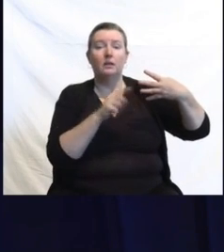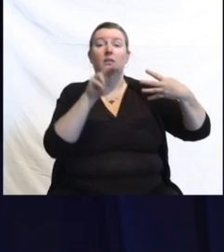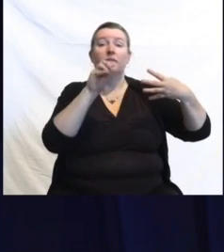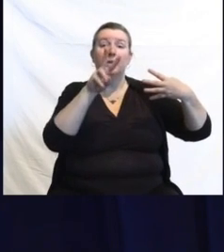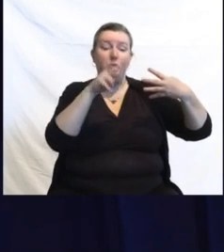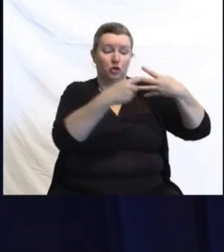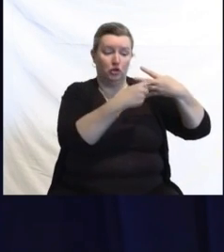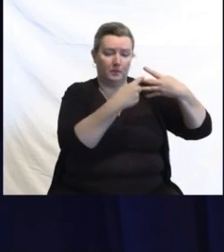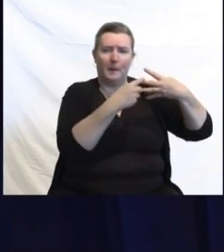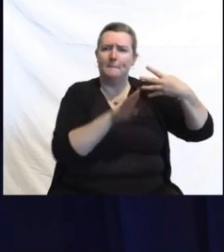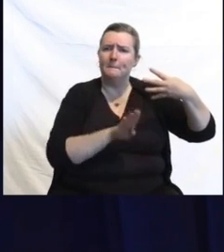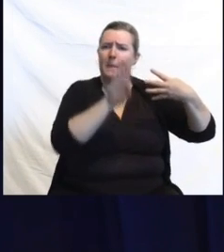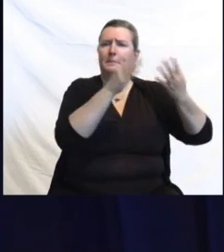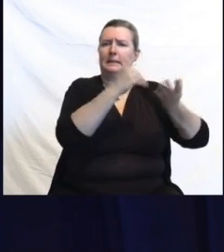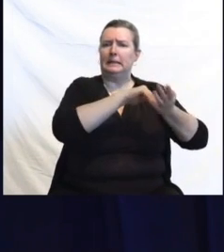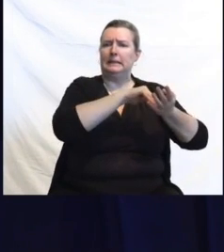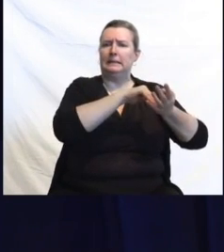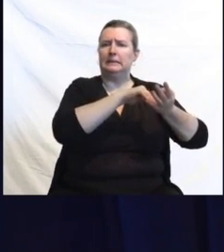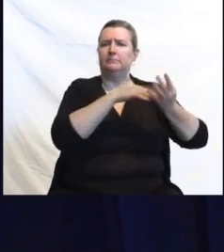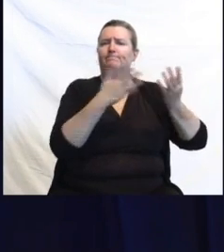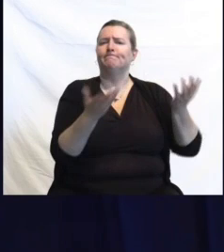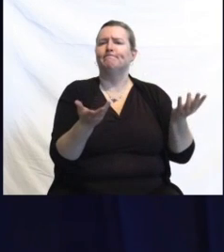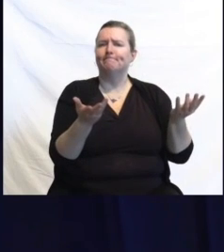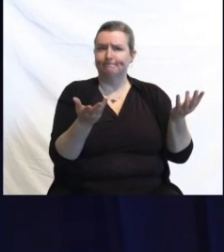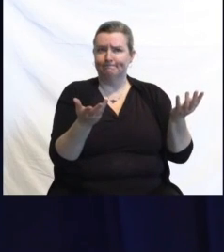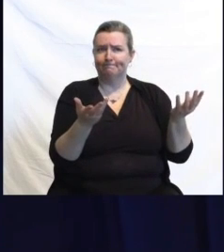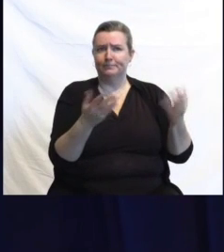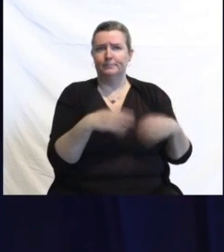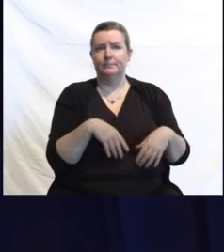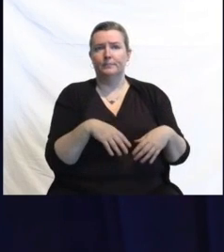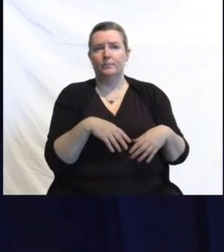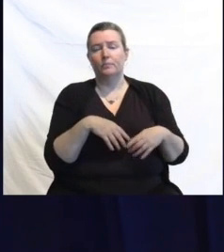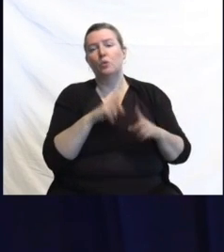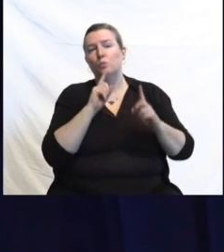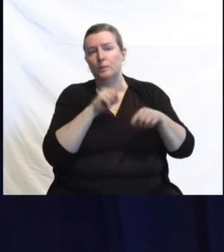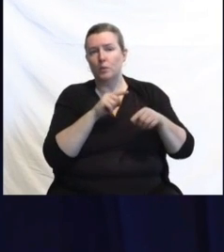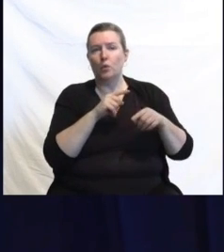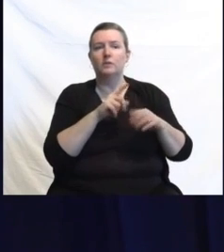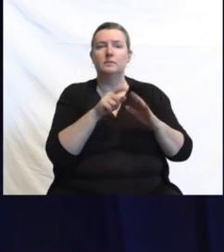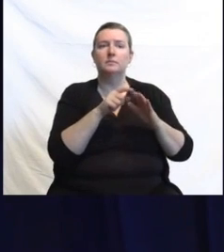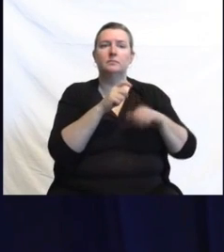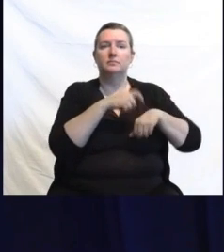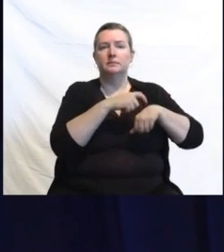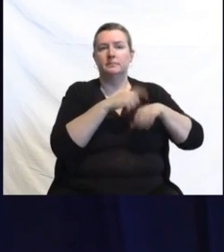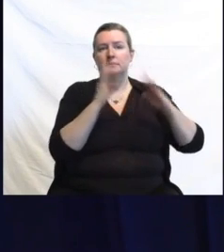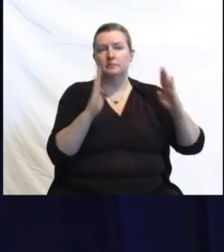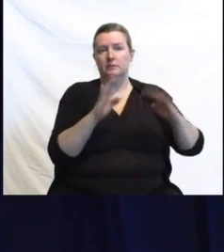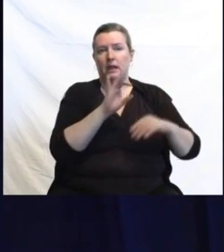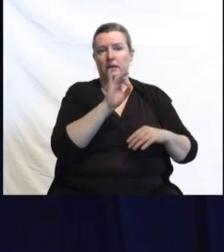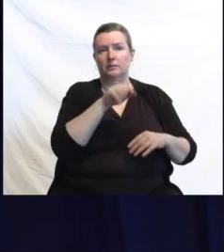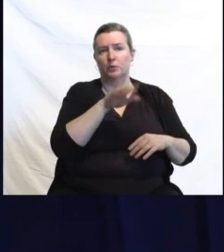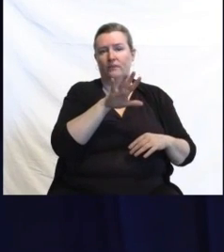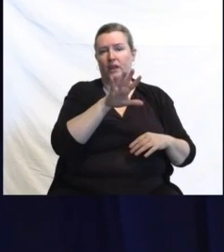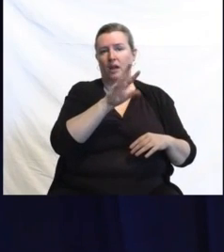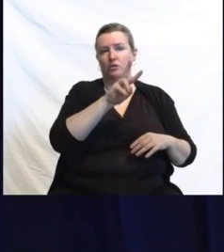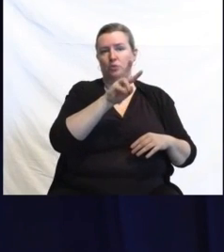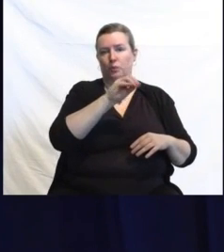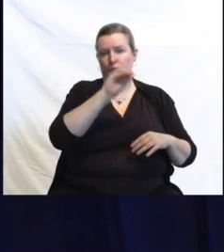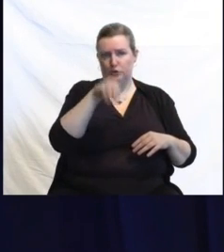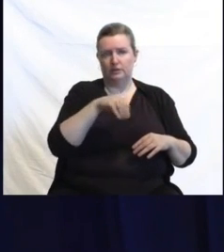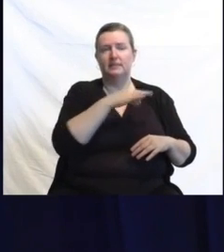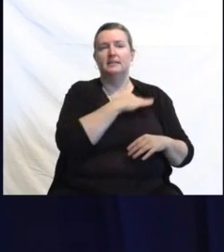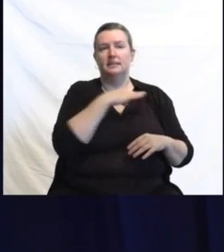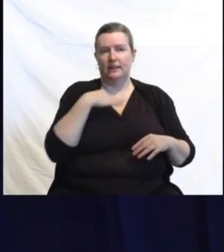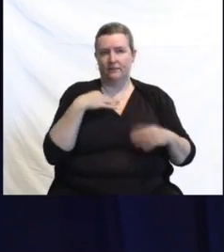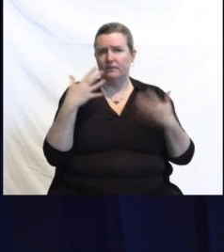In the last reporting period, schools reported 85.2% of staff were fully